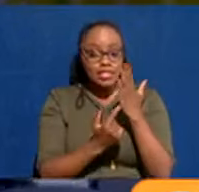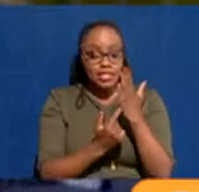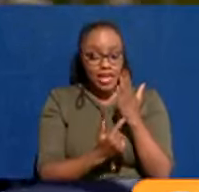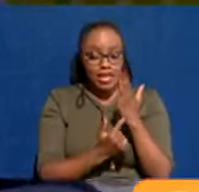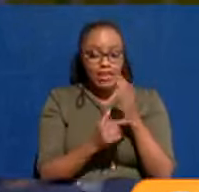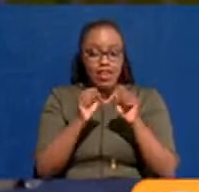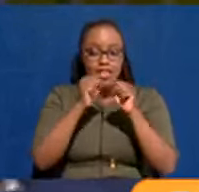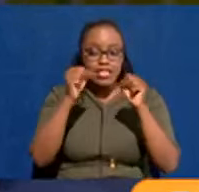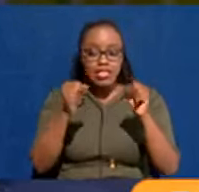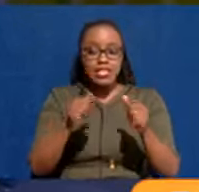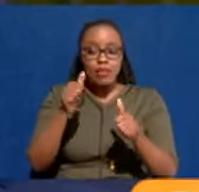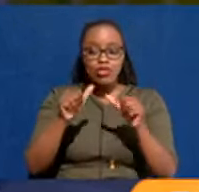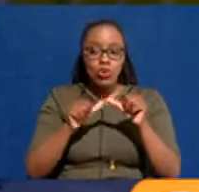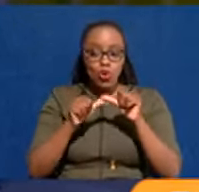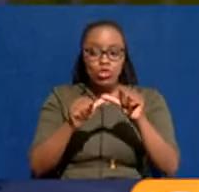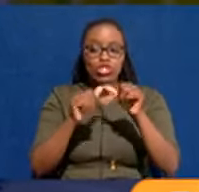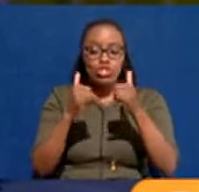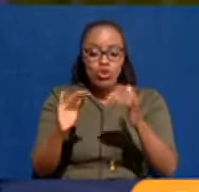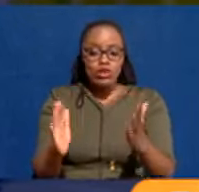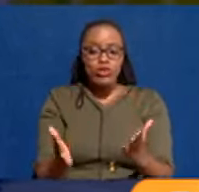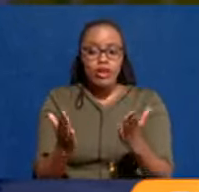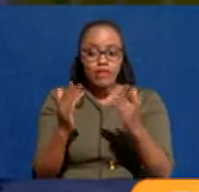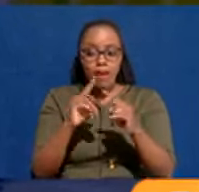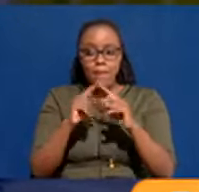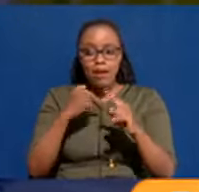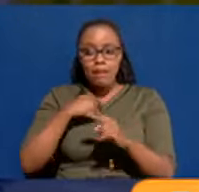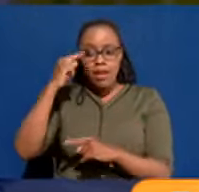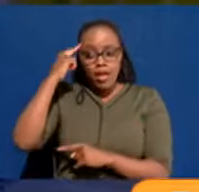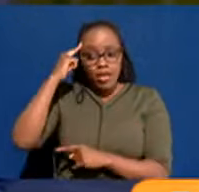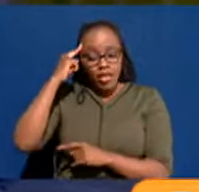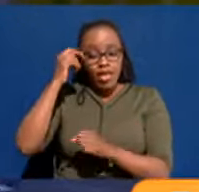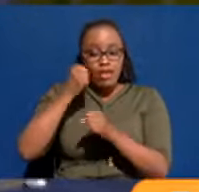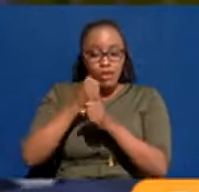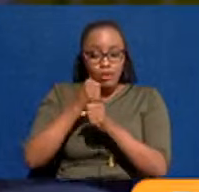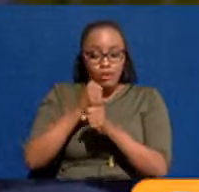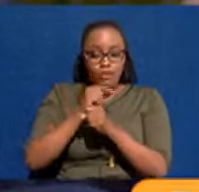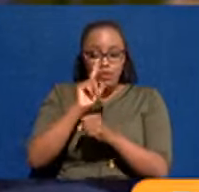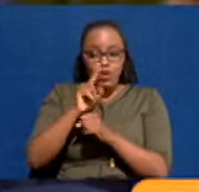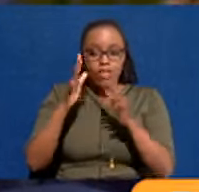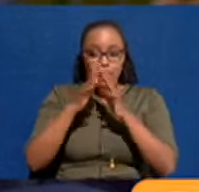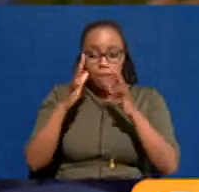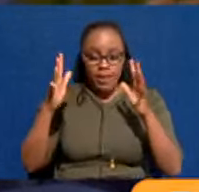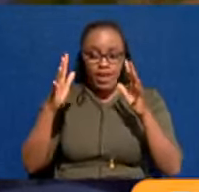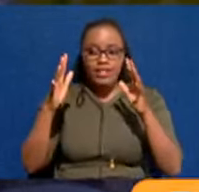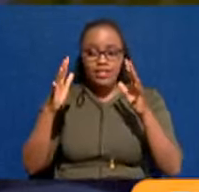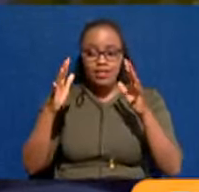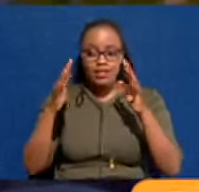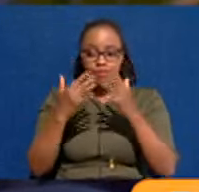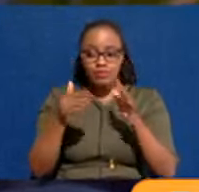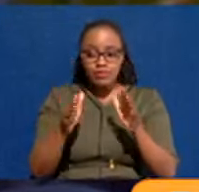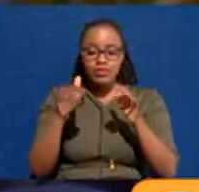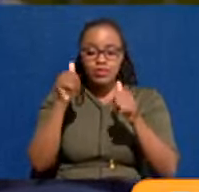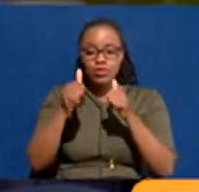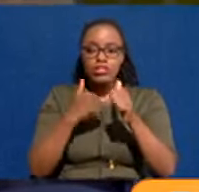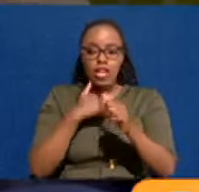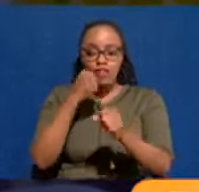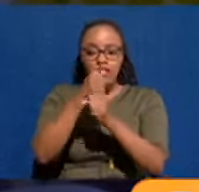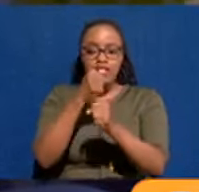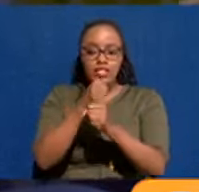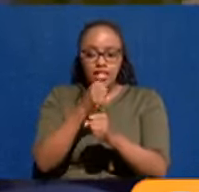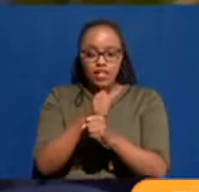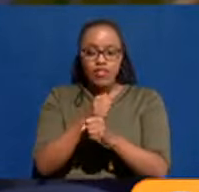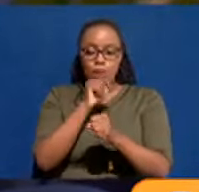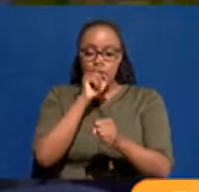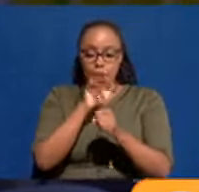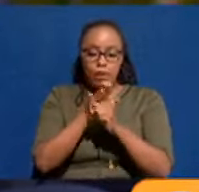It's a system, of course, we will keep improving. But that, I think, is really one of the big highlights of what we've already been able to do. We